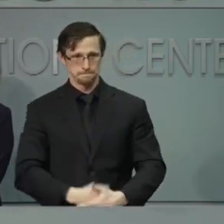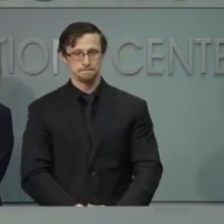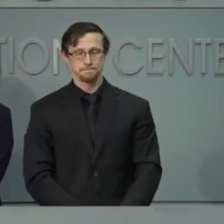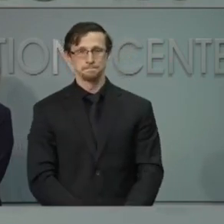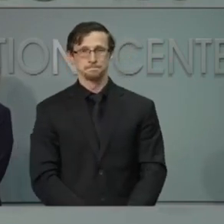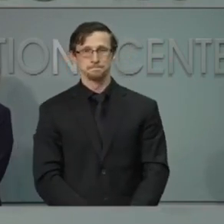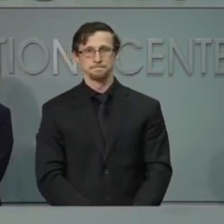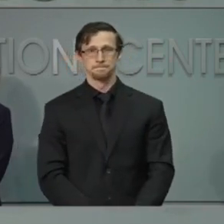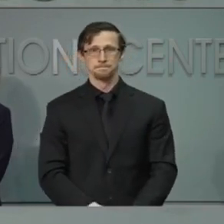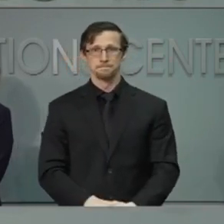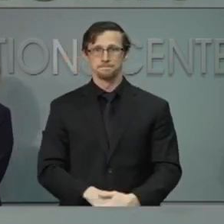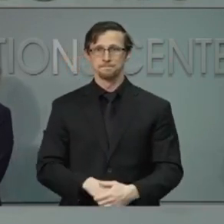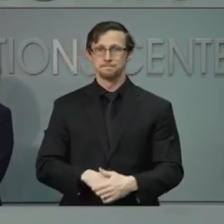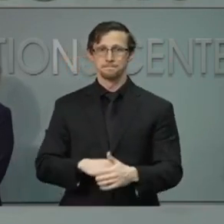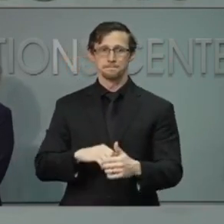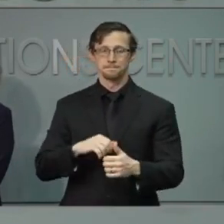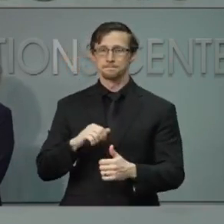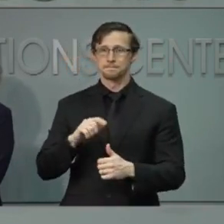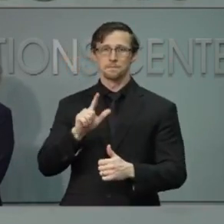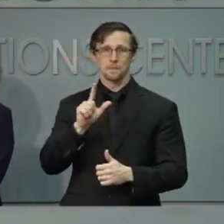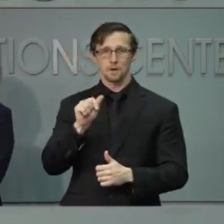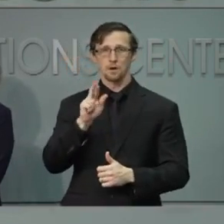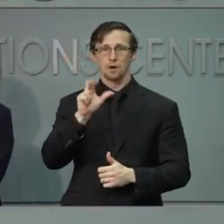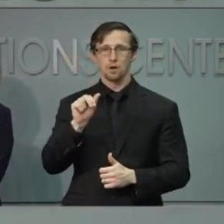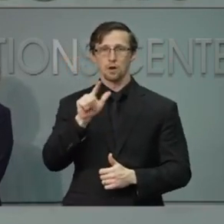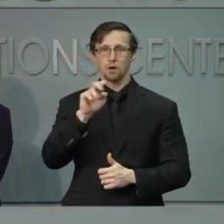Follow up, Laura Lee, Carolina Public Press.